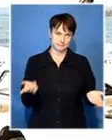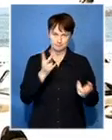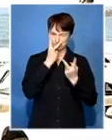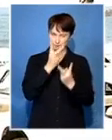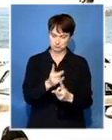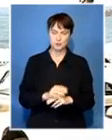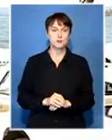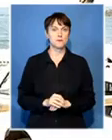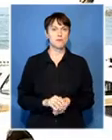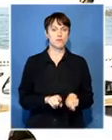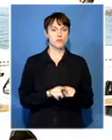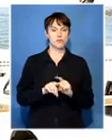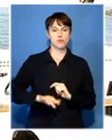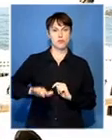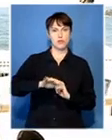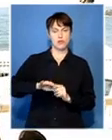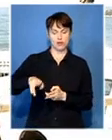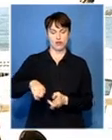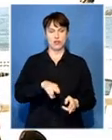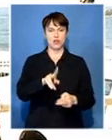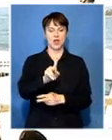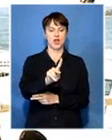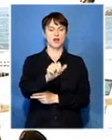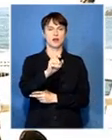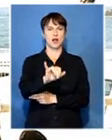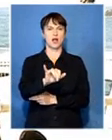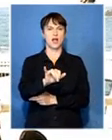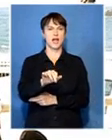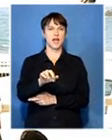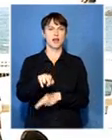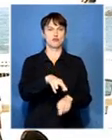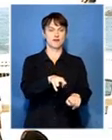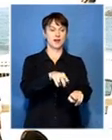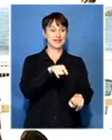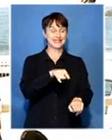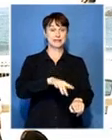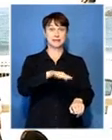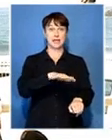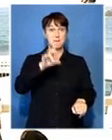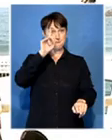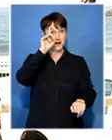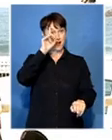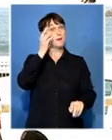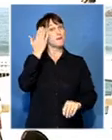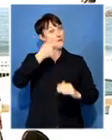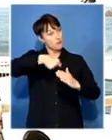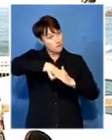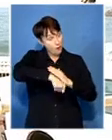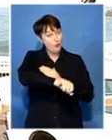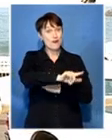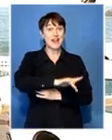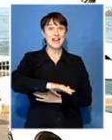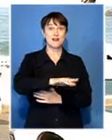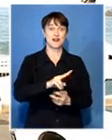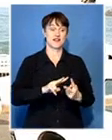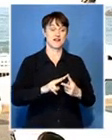the across the Kai River here in an area of Transkai where Nelson Mandela was born in the in the